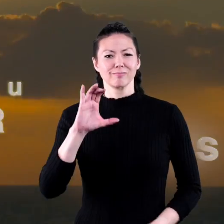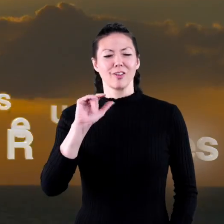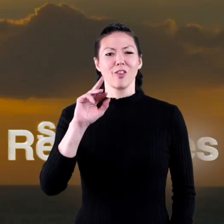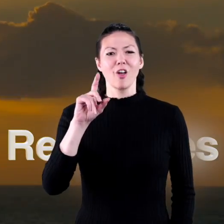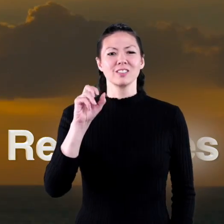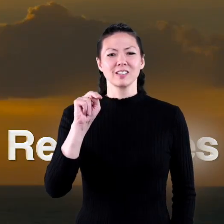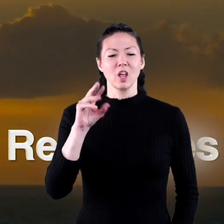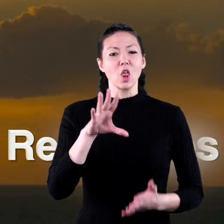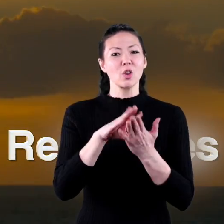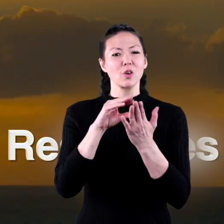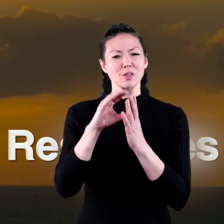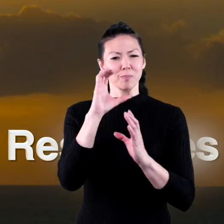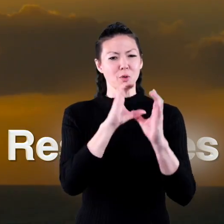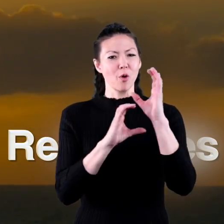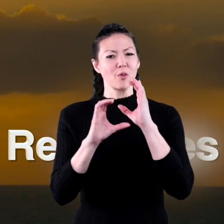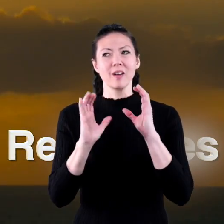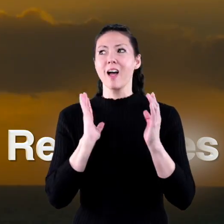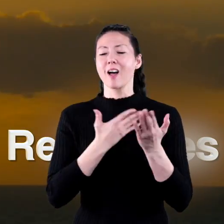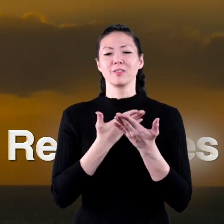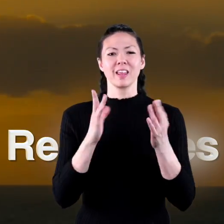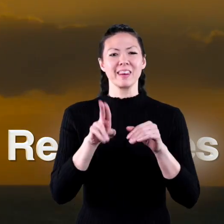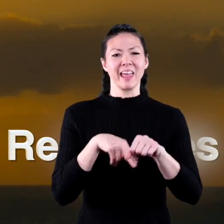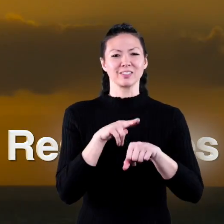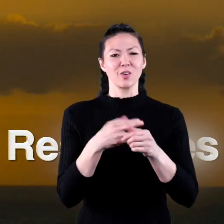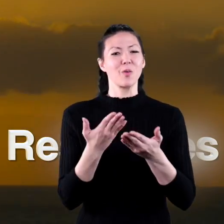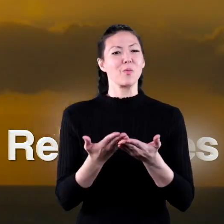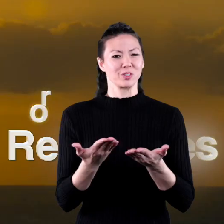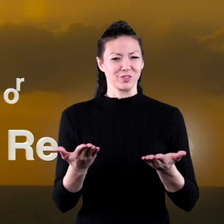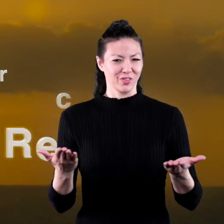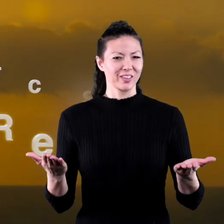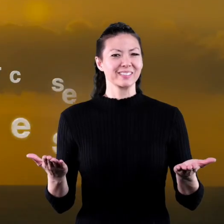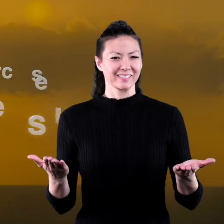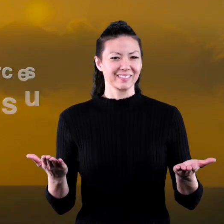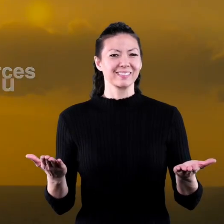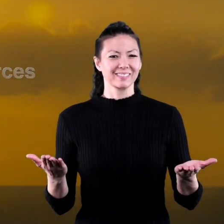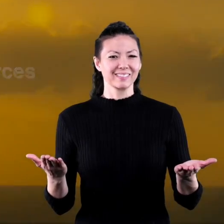Clarendon Learning Explores Our Natural Resources